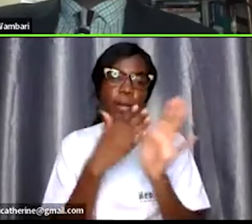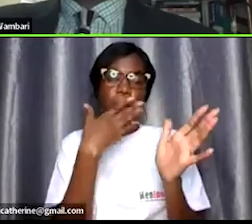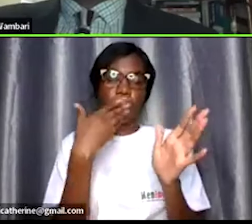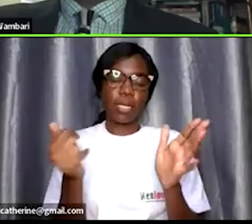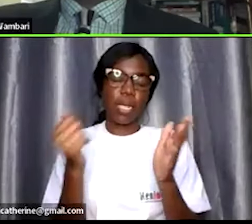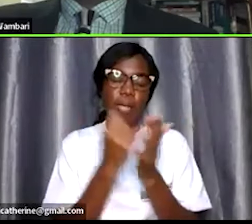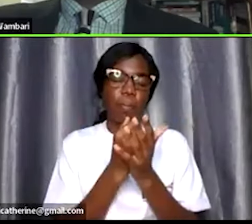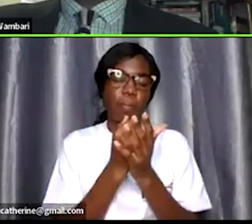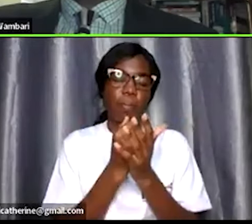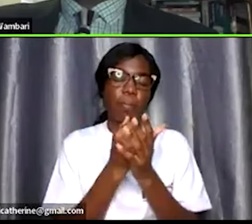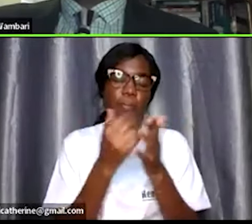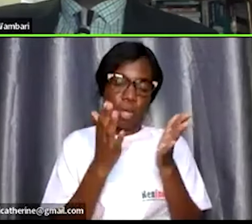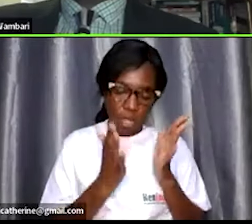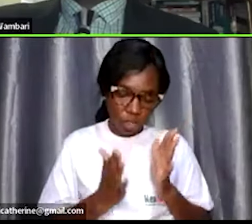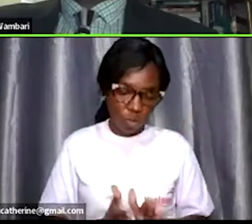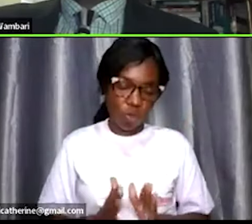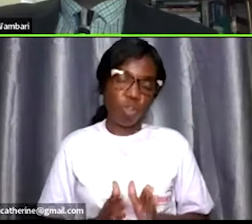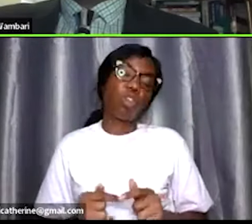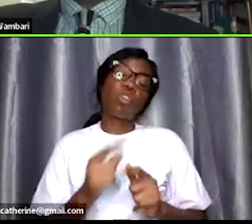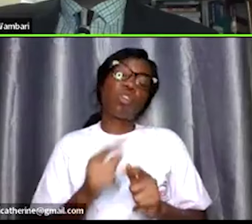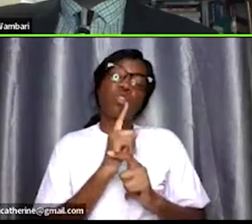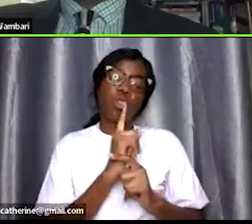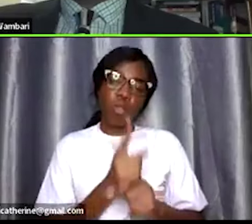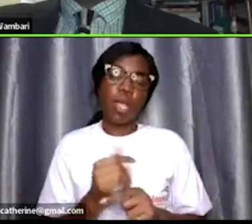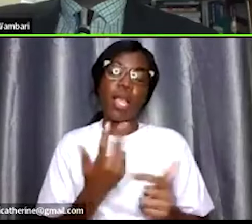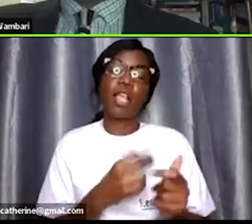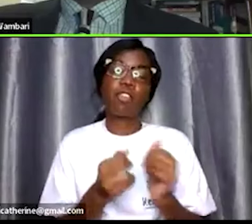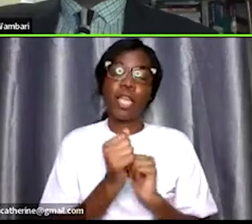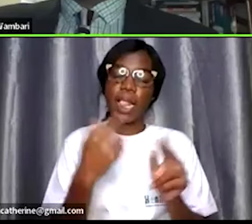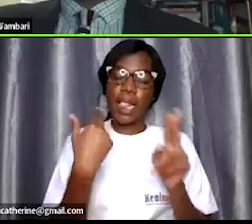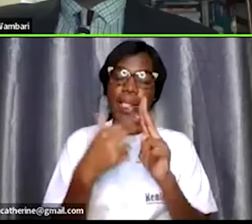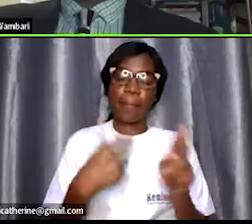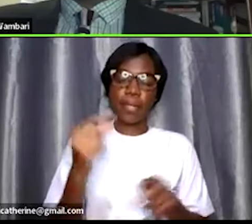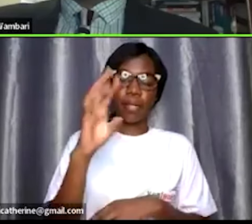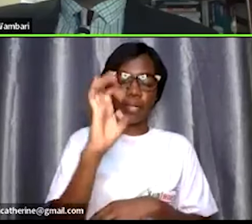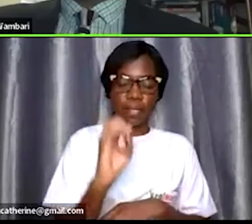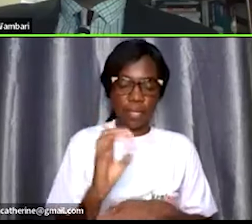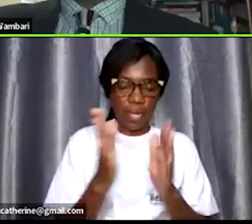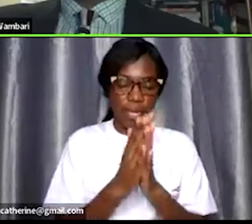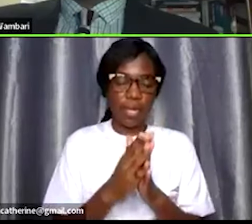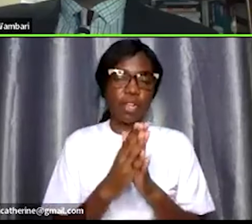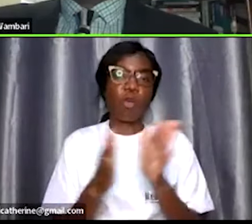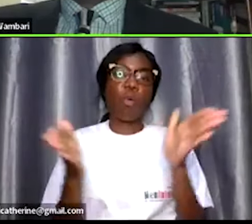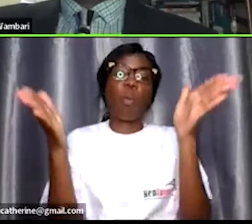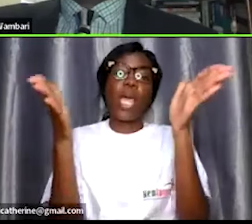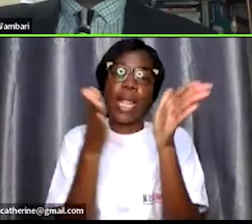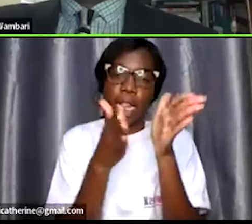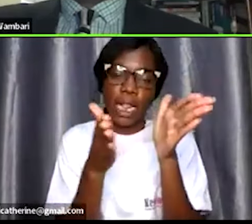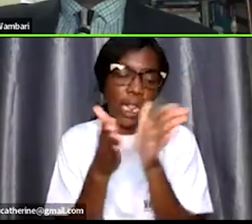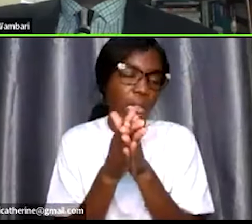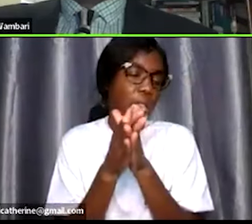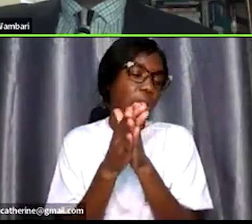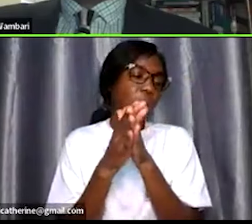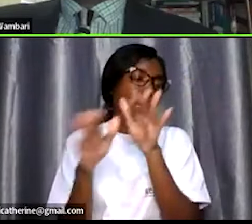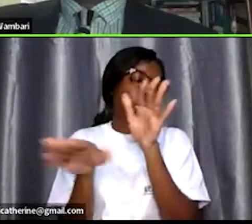we are all in this together so at this point in time my name is grace nzula of course with uh uh uh my co